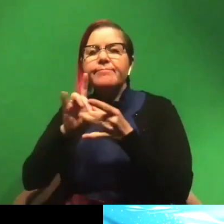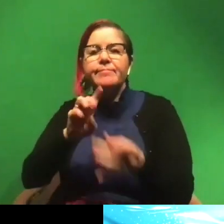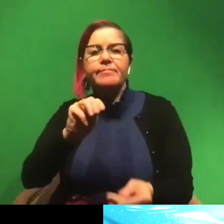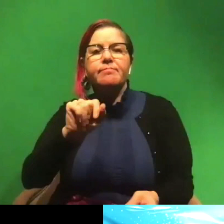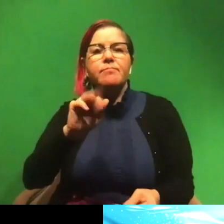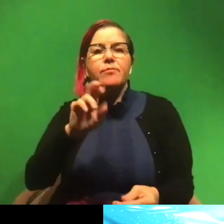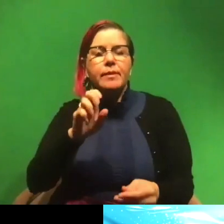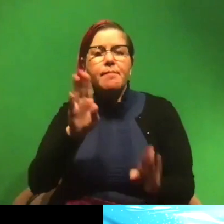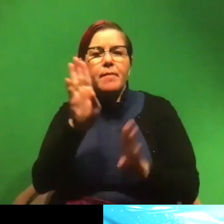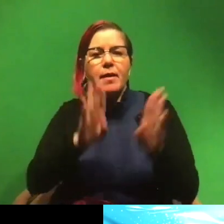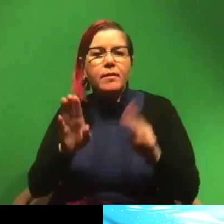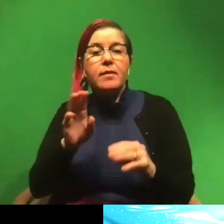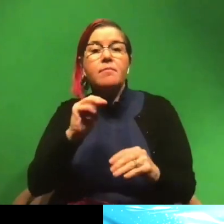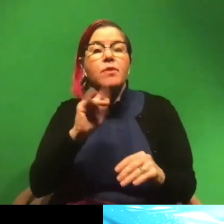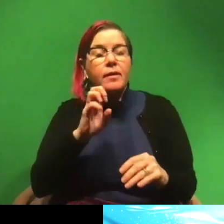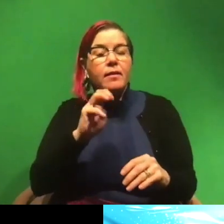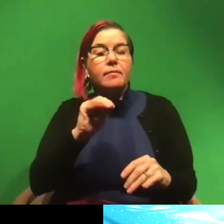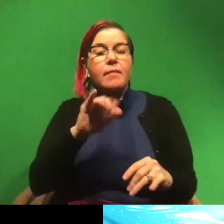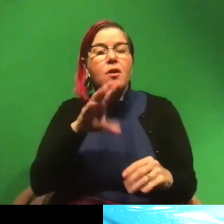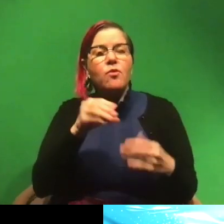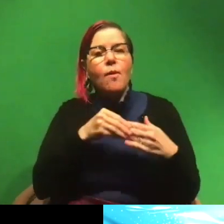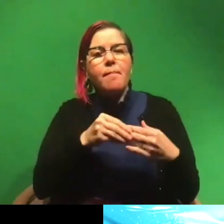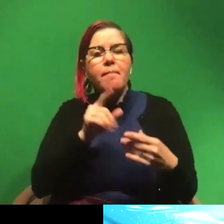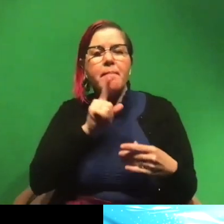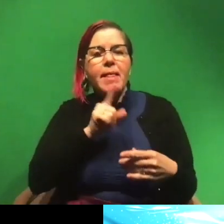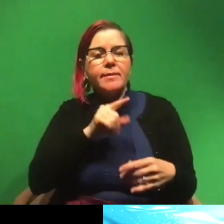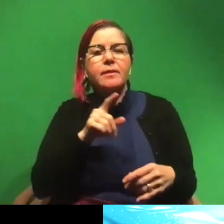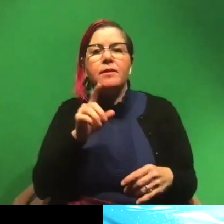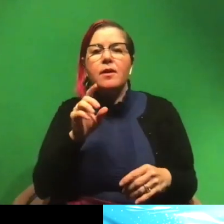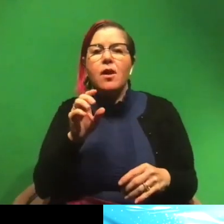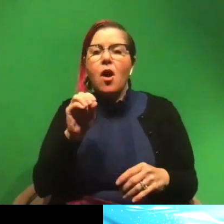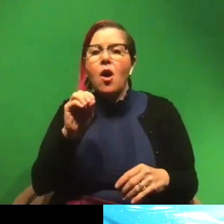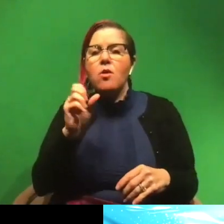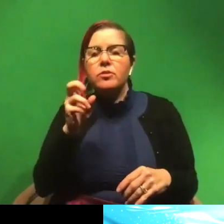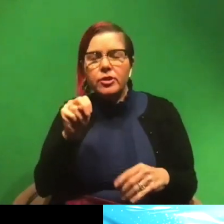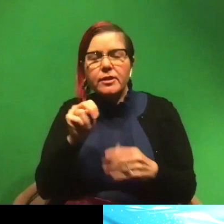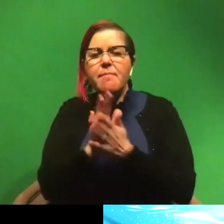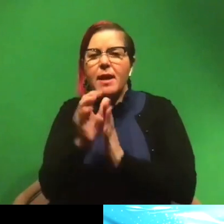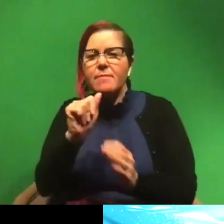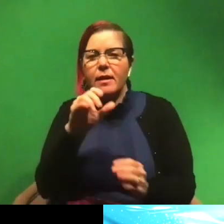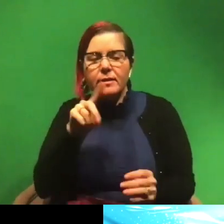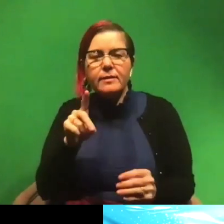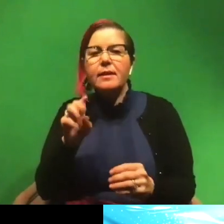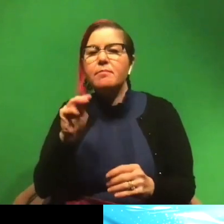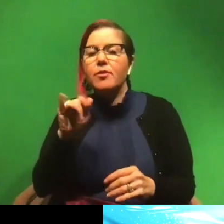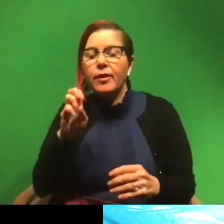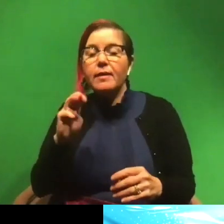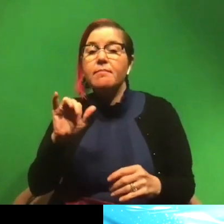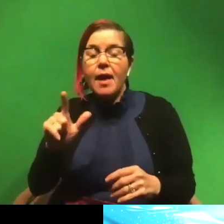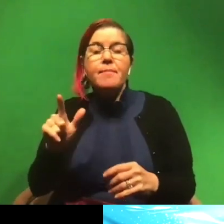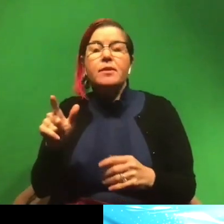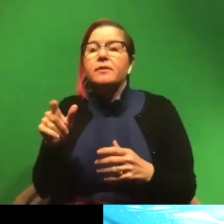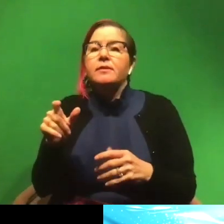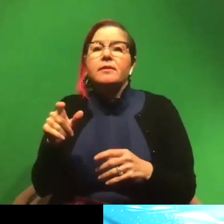did marine microplastics. I did ocean acidification. I did marine mammal stranding. I